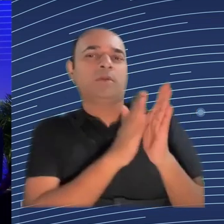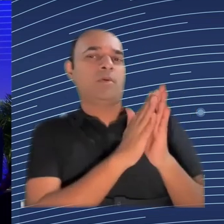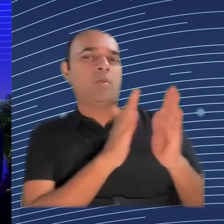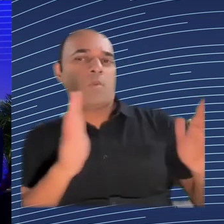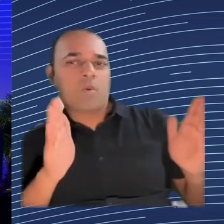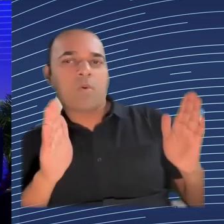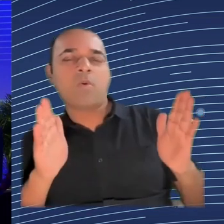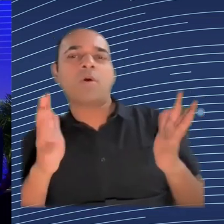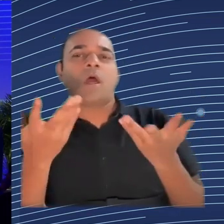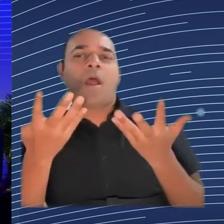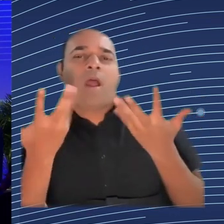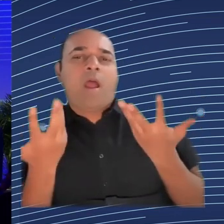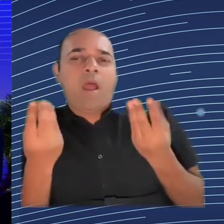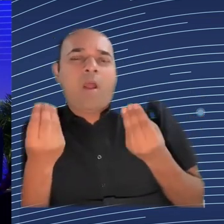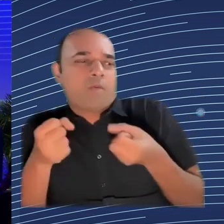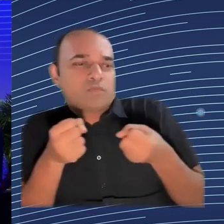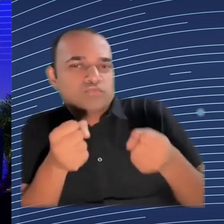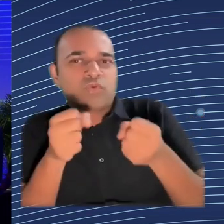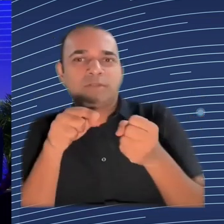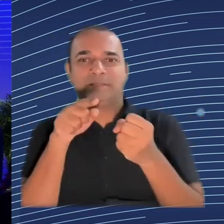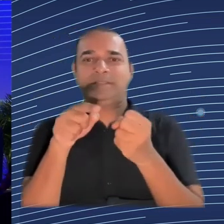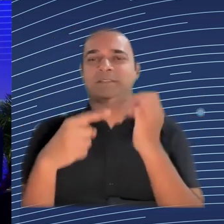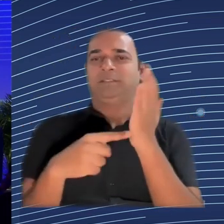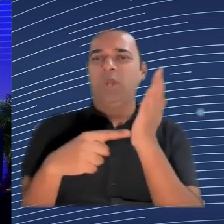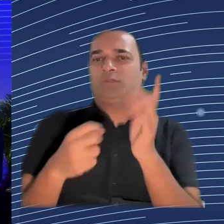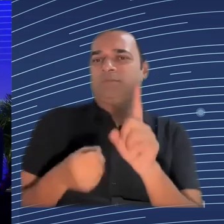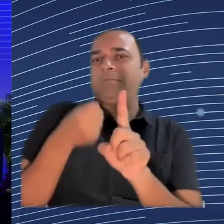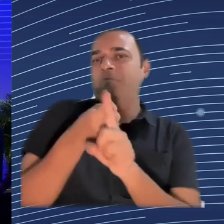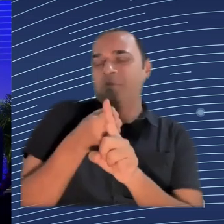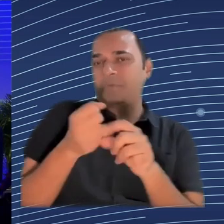There are two points I want to make.